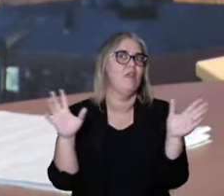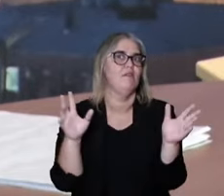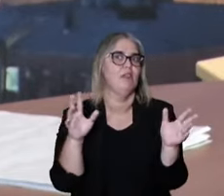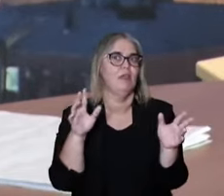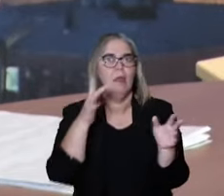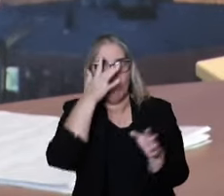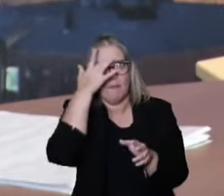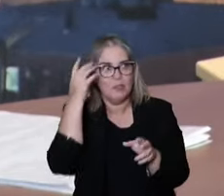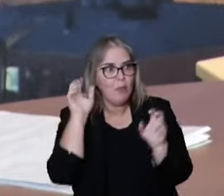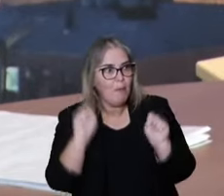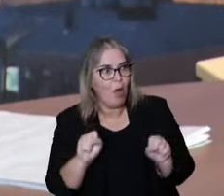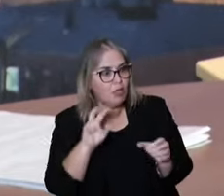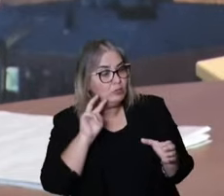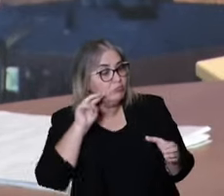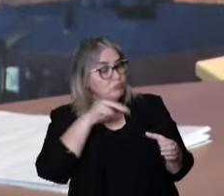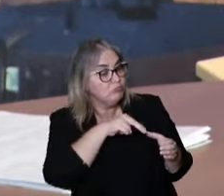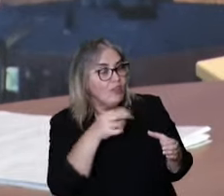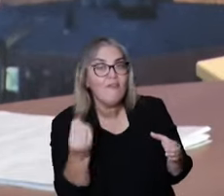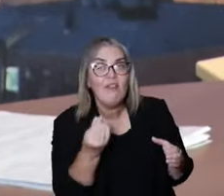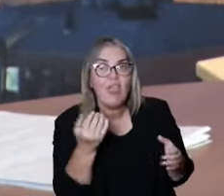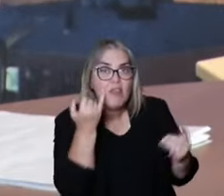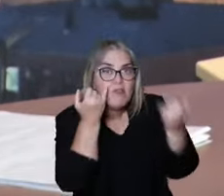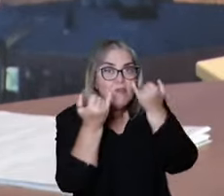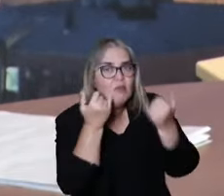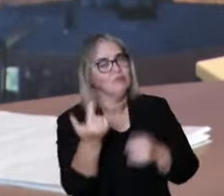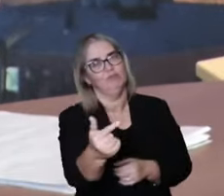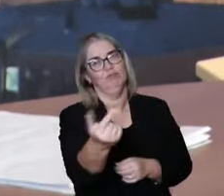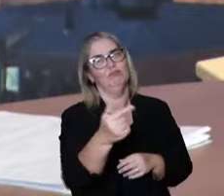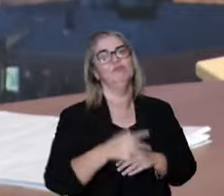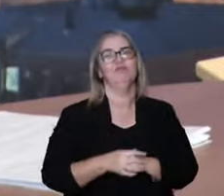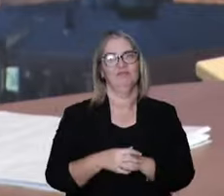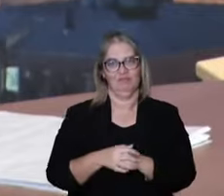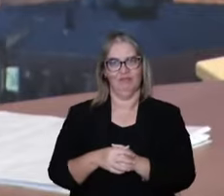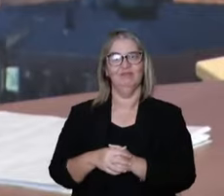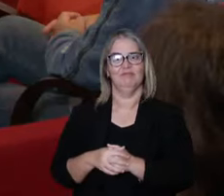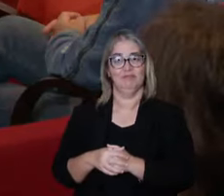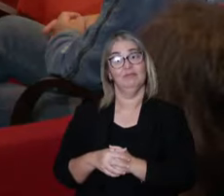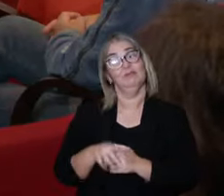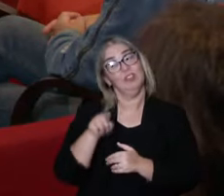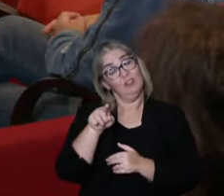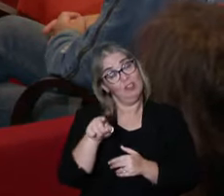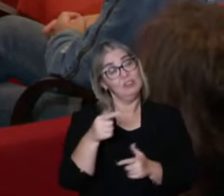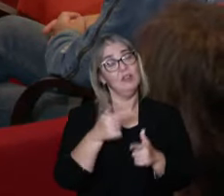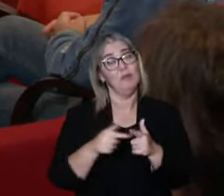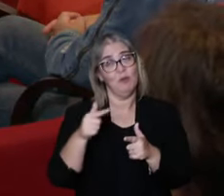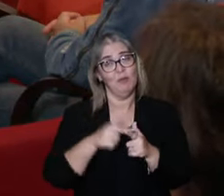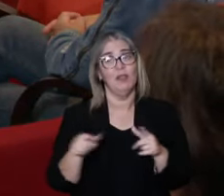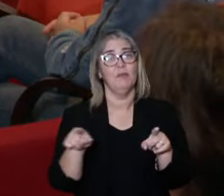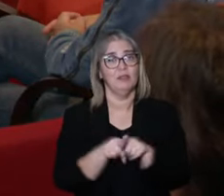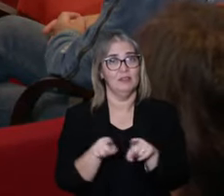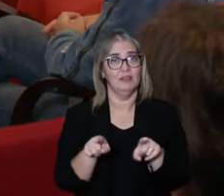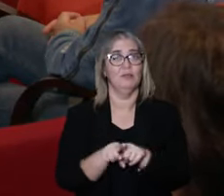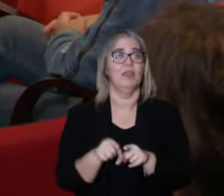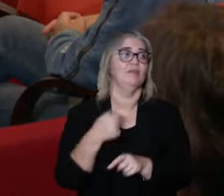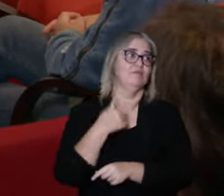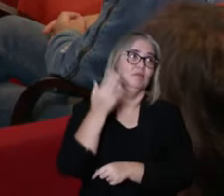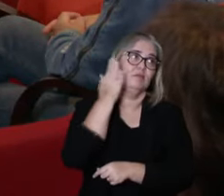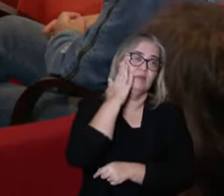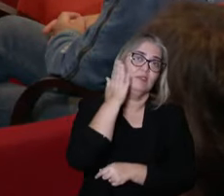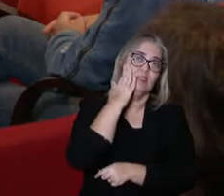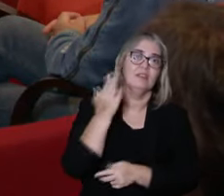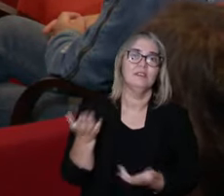so everyone can see how it works. So we also have these issues and these are also part of the